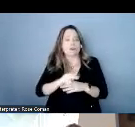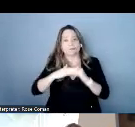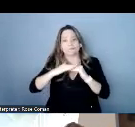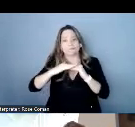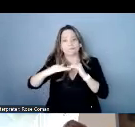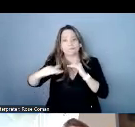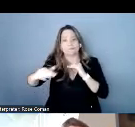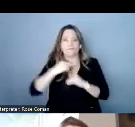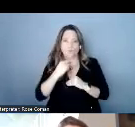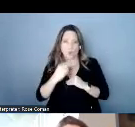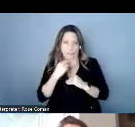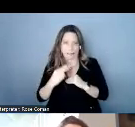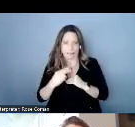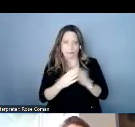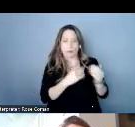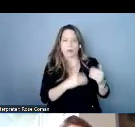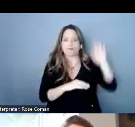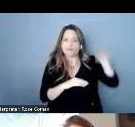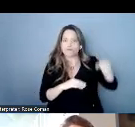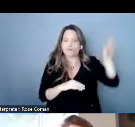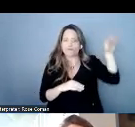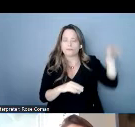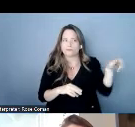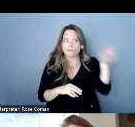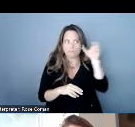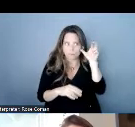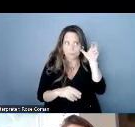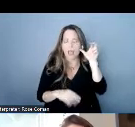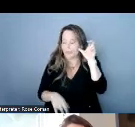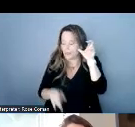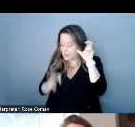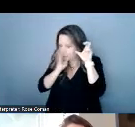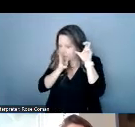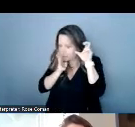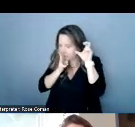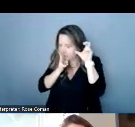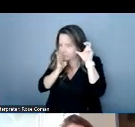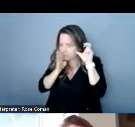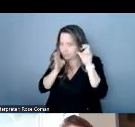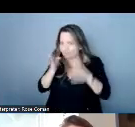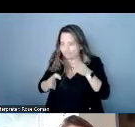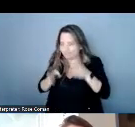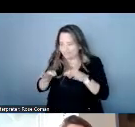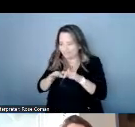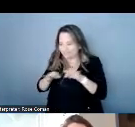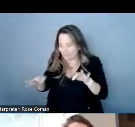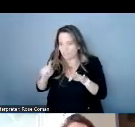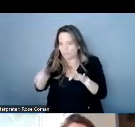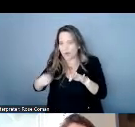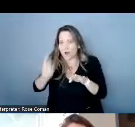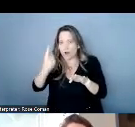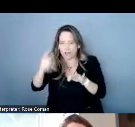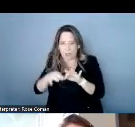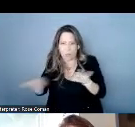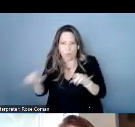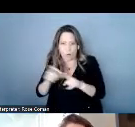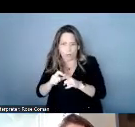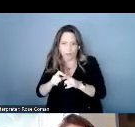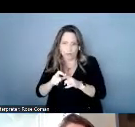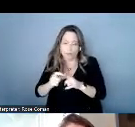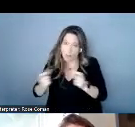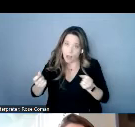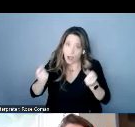that kind of technology is what a lot of the legacy providers have relied on in the industry these revoicing